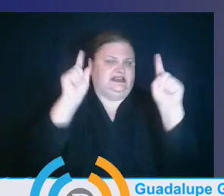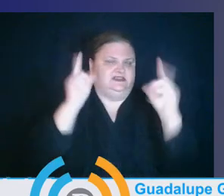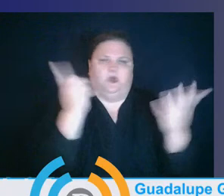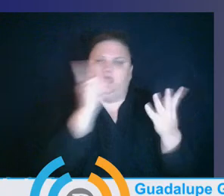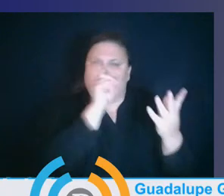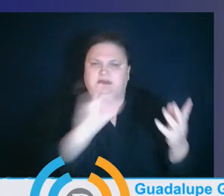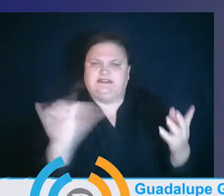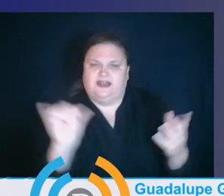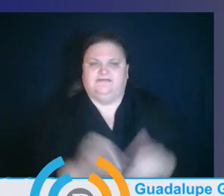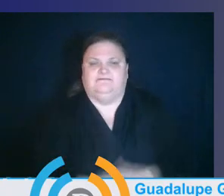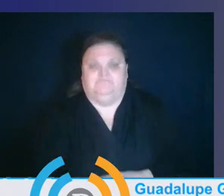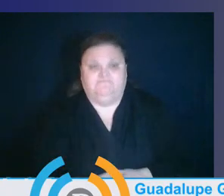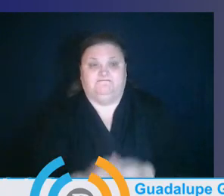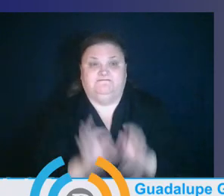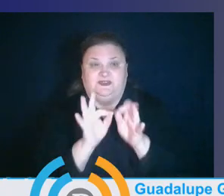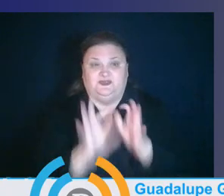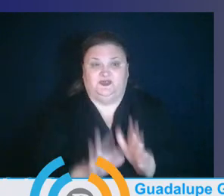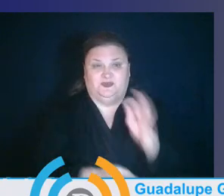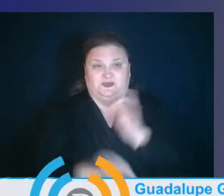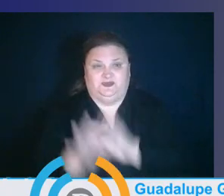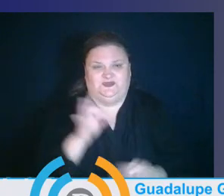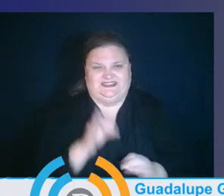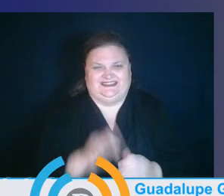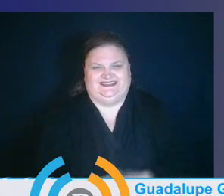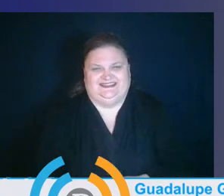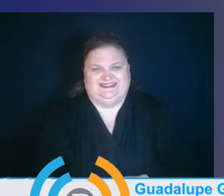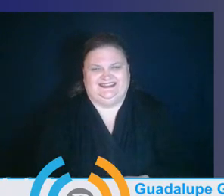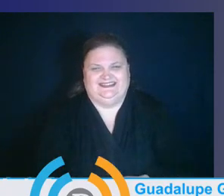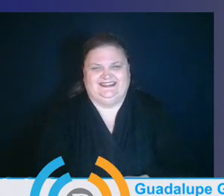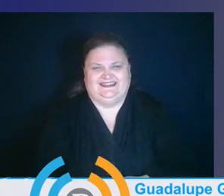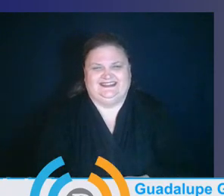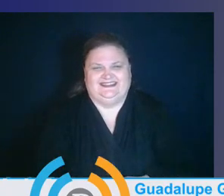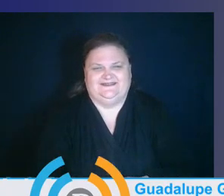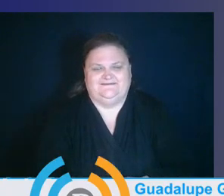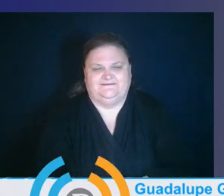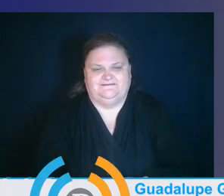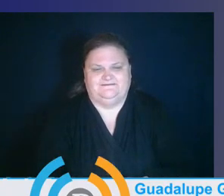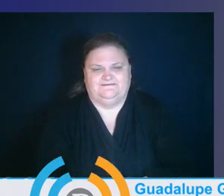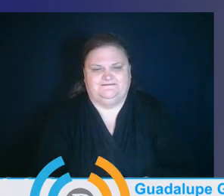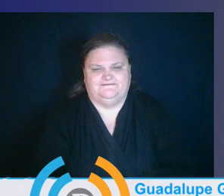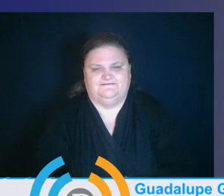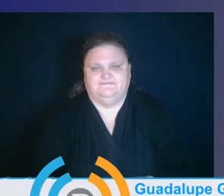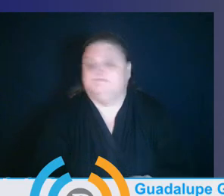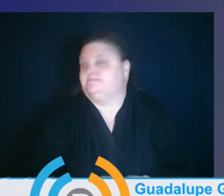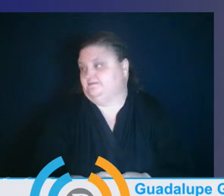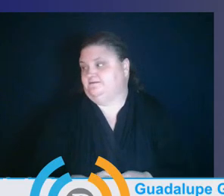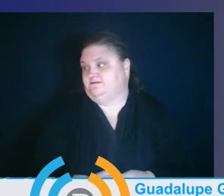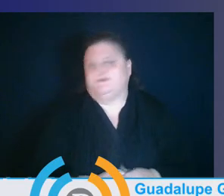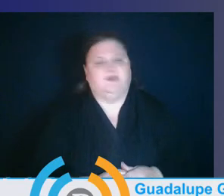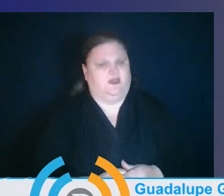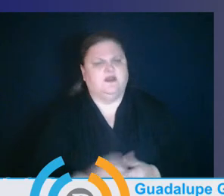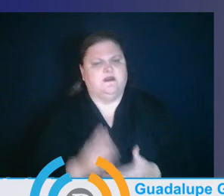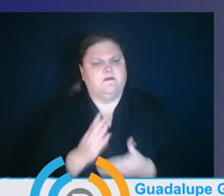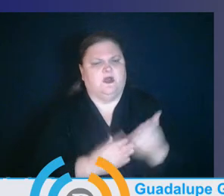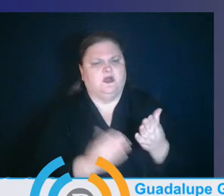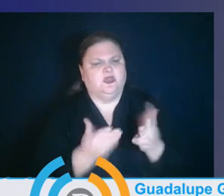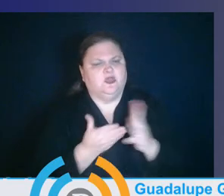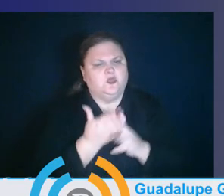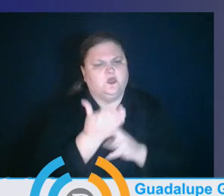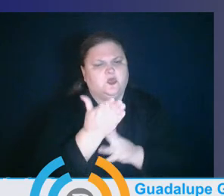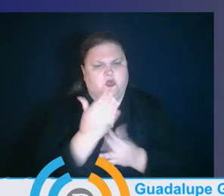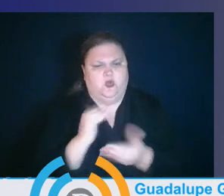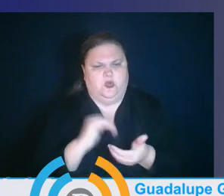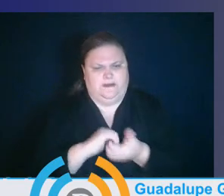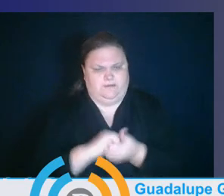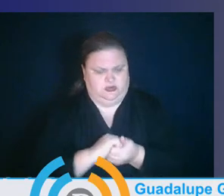Absolutely. And another way to leverage those resources, as you mentioned earlier, Superintendent Guerrero, is through partnerships. So I want to turn